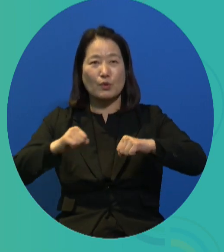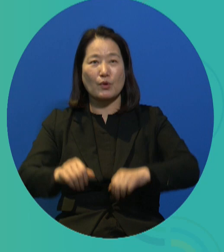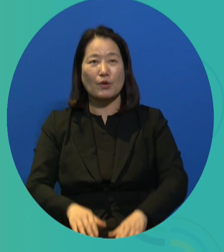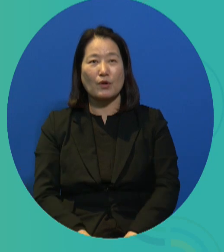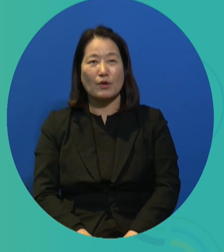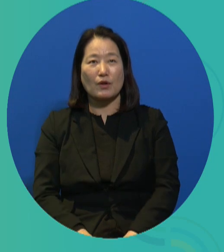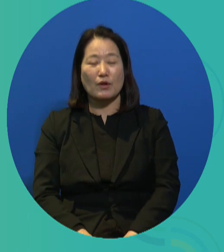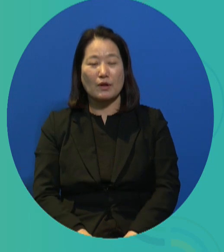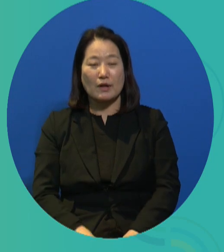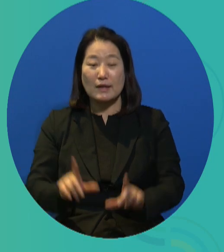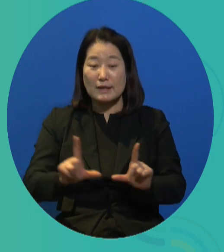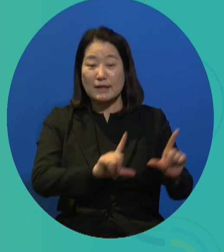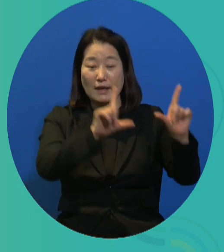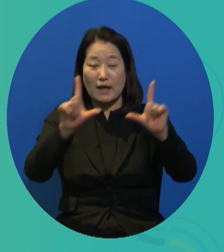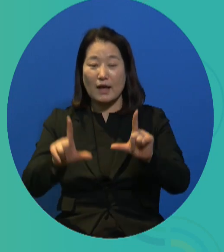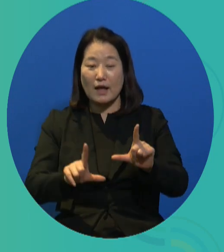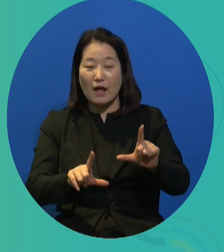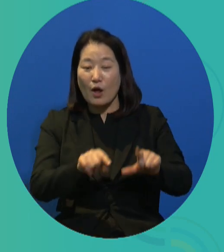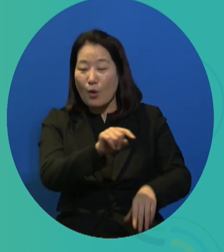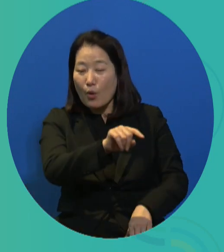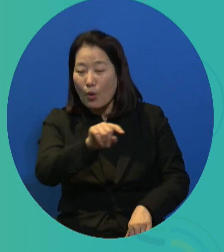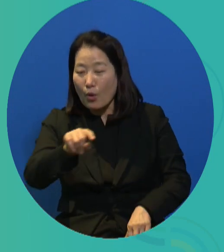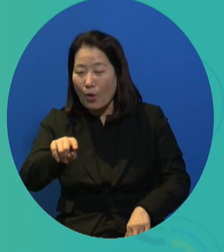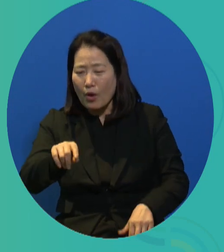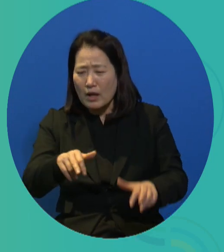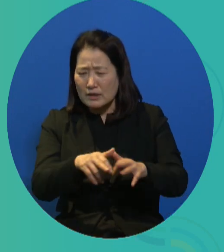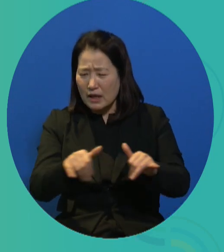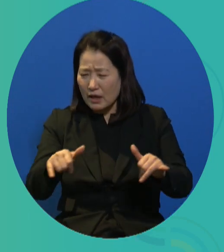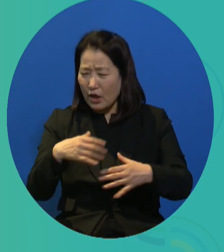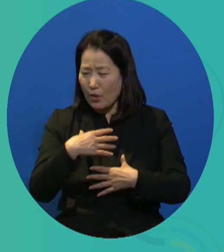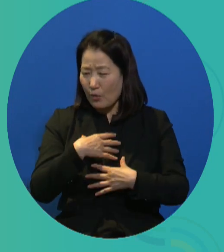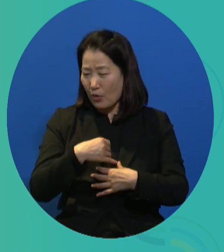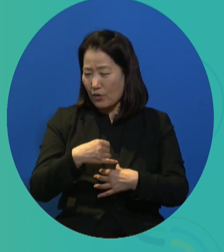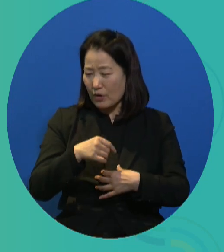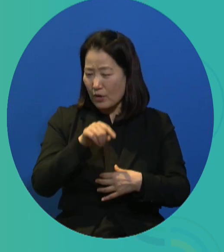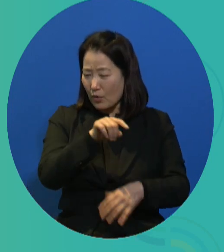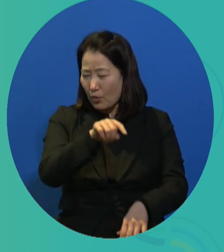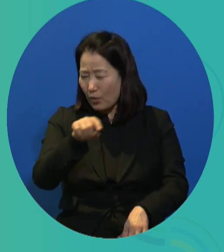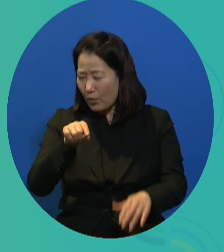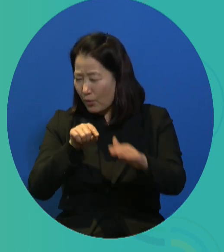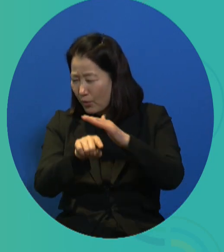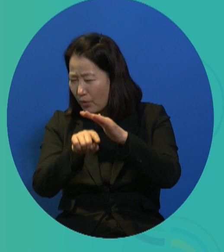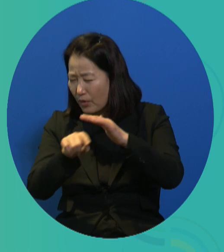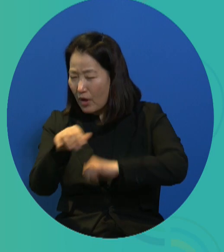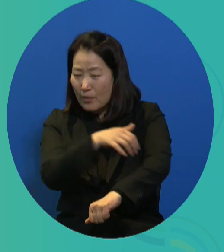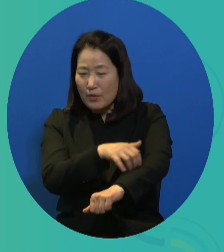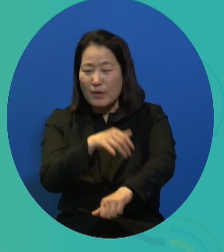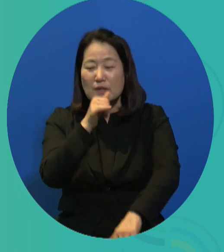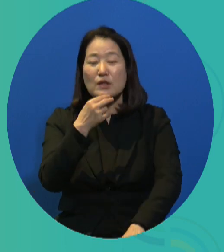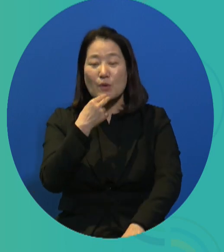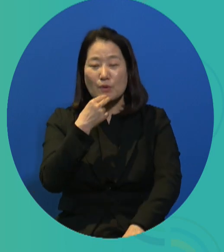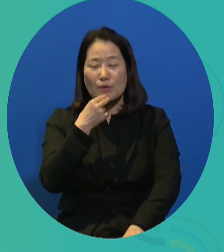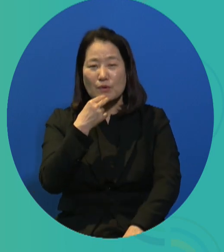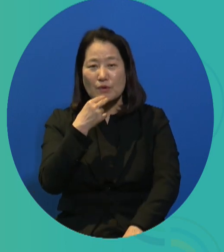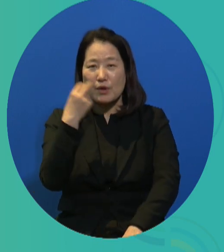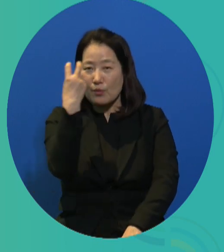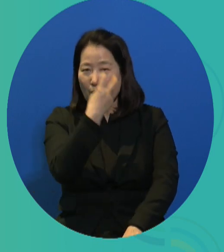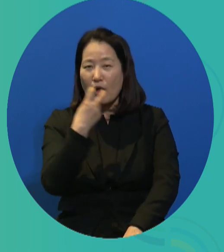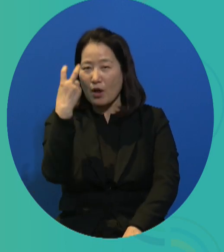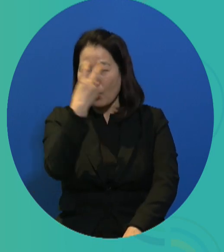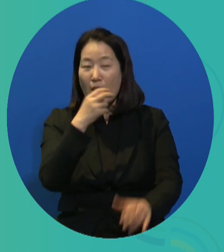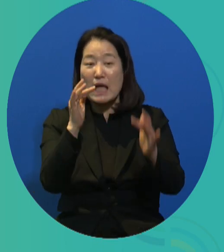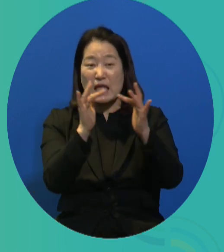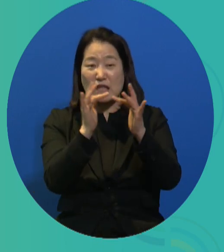segmented to several different kinds of activities. So, first is advocacy-related efforts, monitoring the